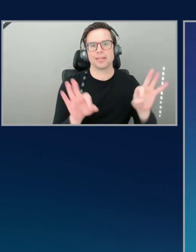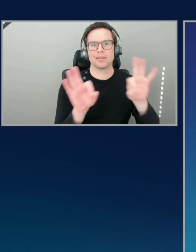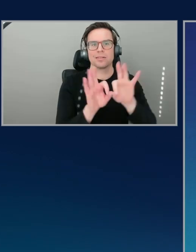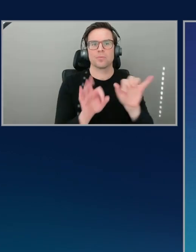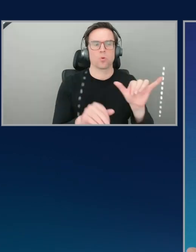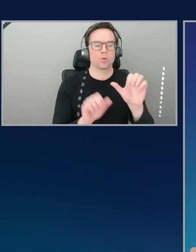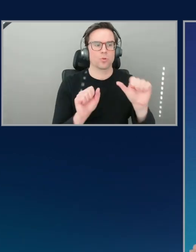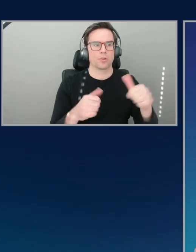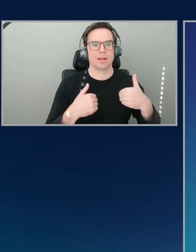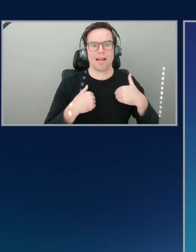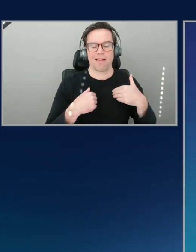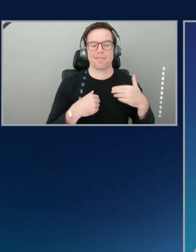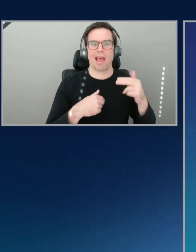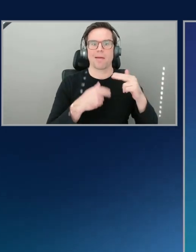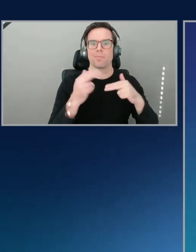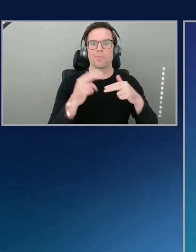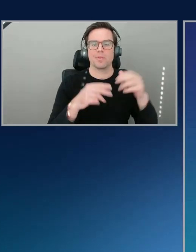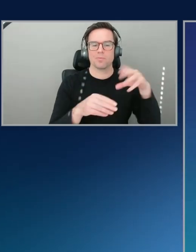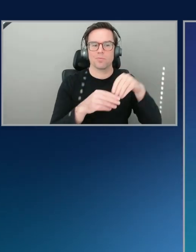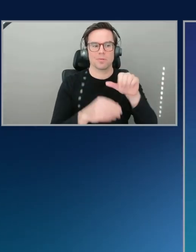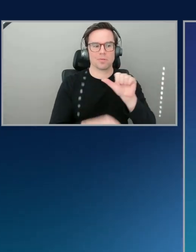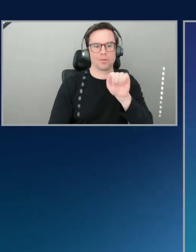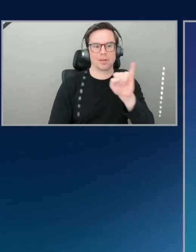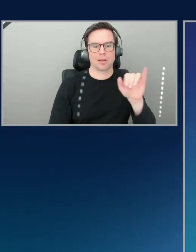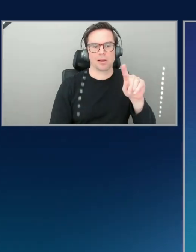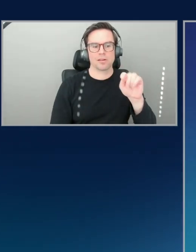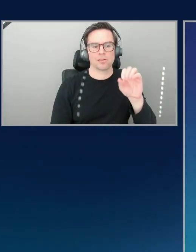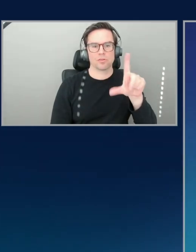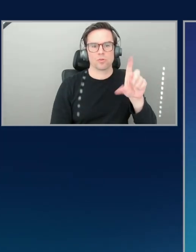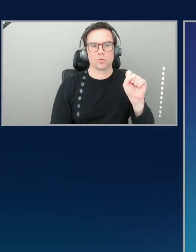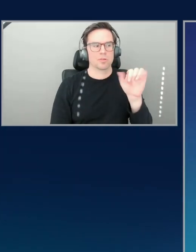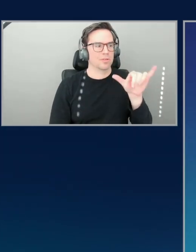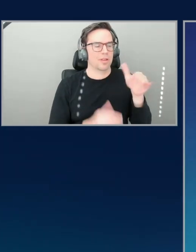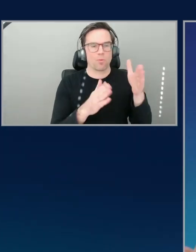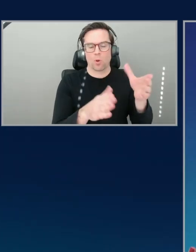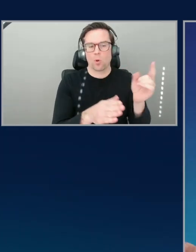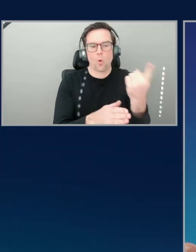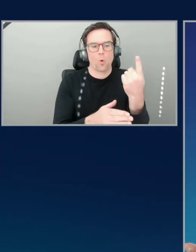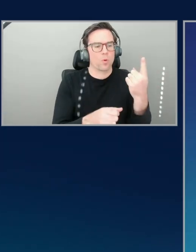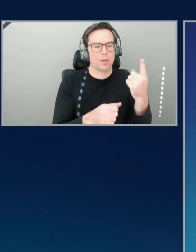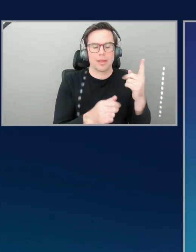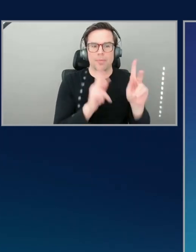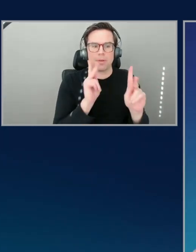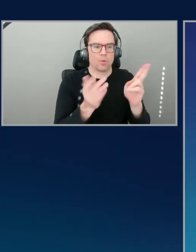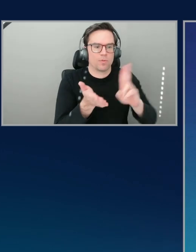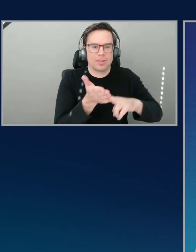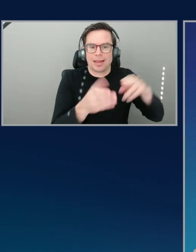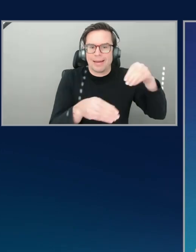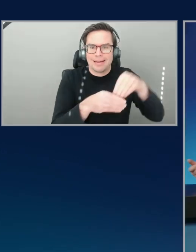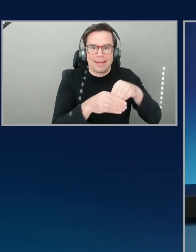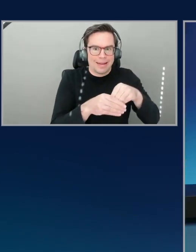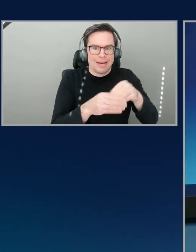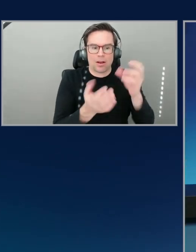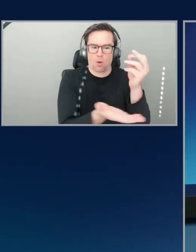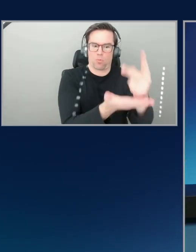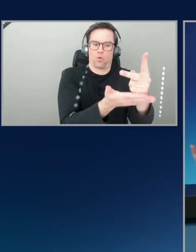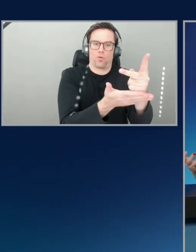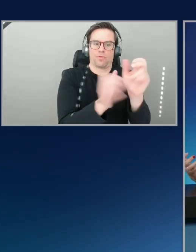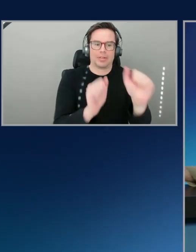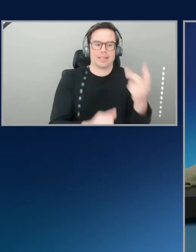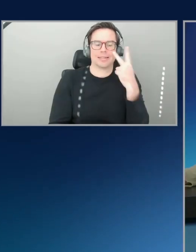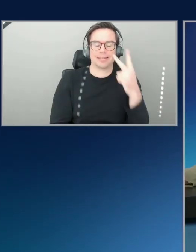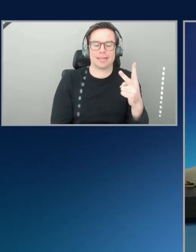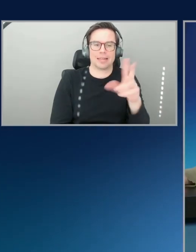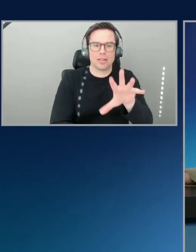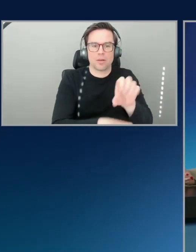making it so that only authenticated users can see the appointment times, but I could also make this so that only owners could see it. So only